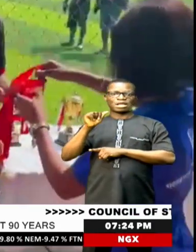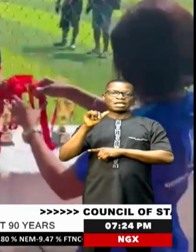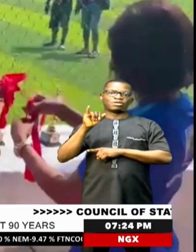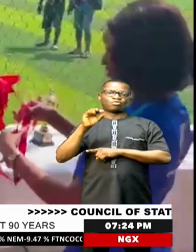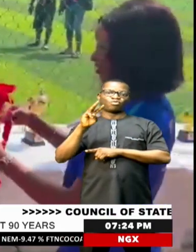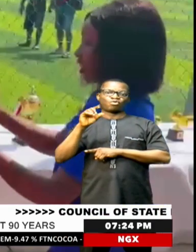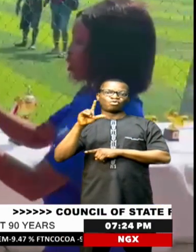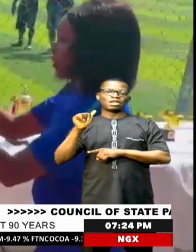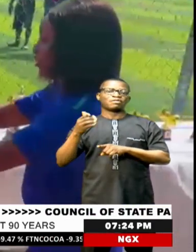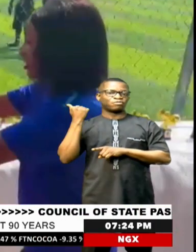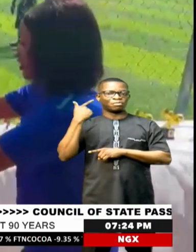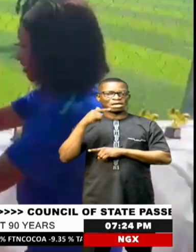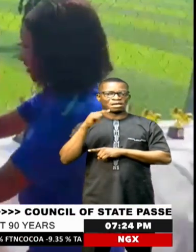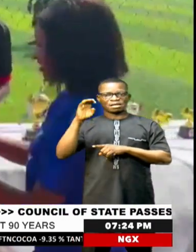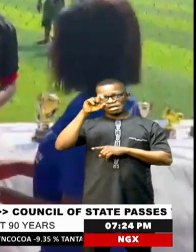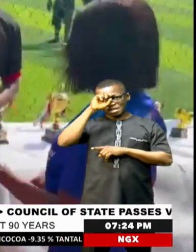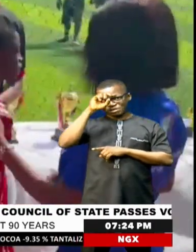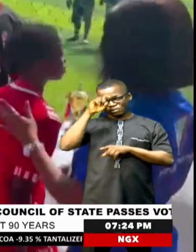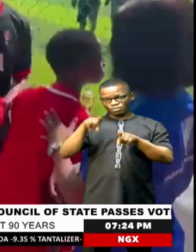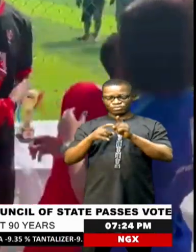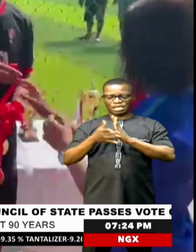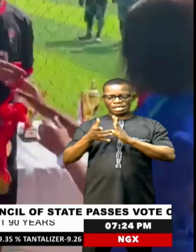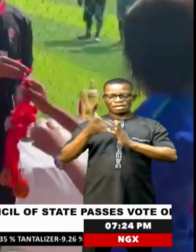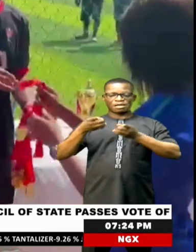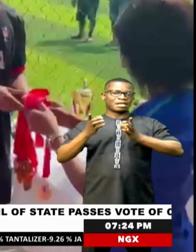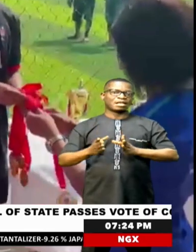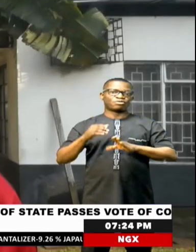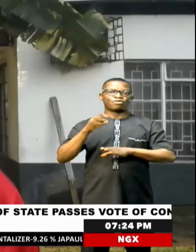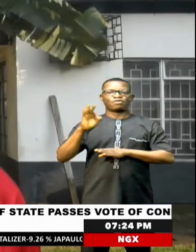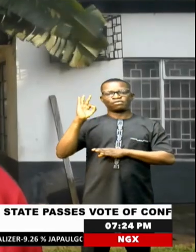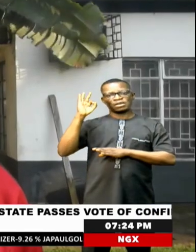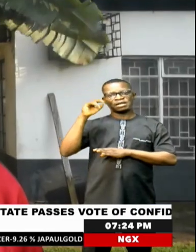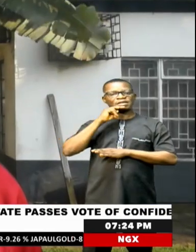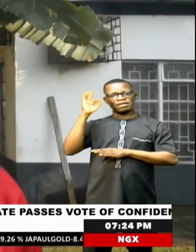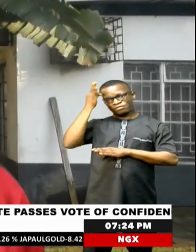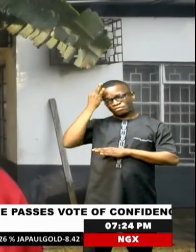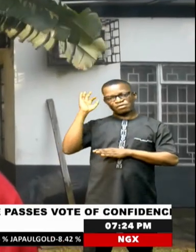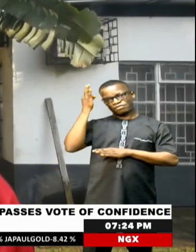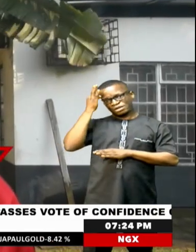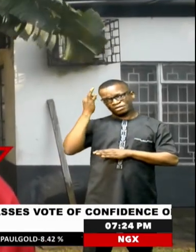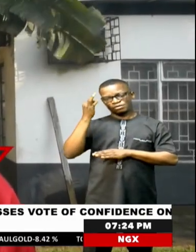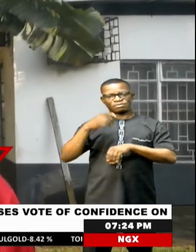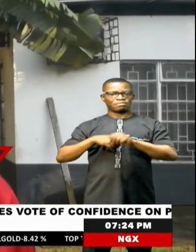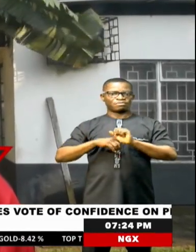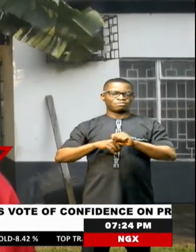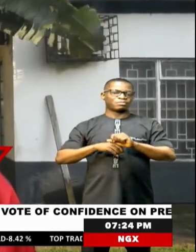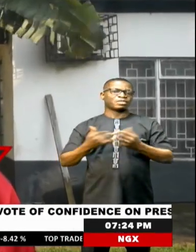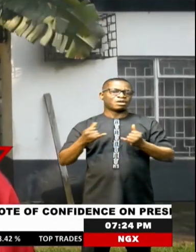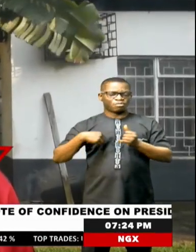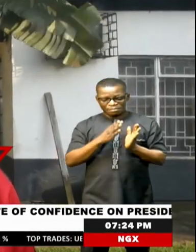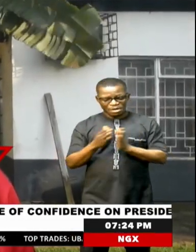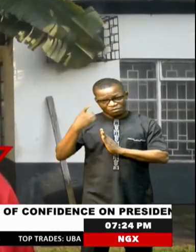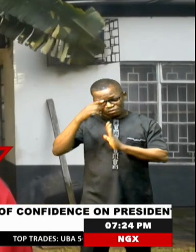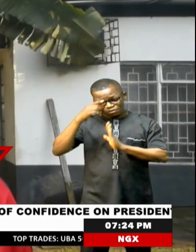who was a former Green Eagles player and a former technical director of the Nigerian Football Federation. are structured for development because without